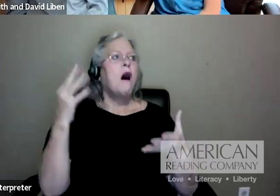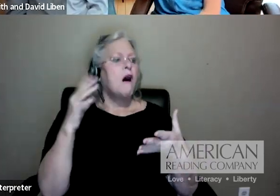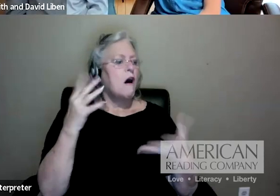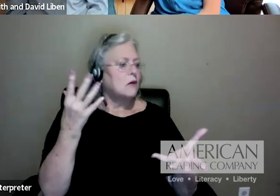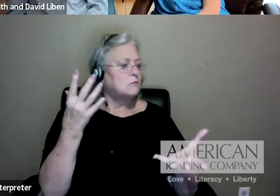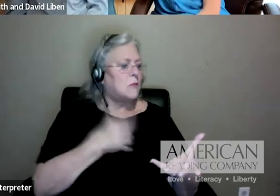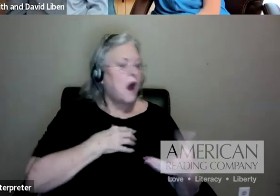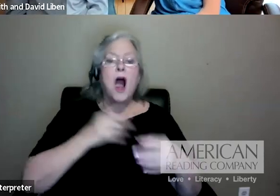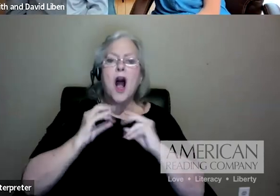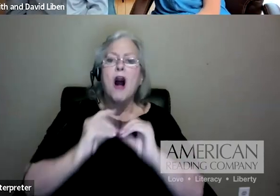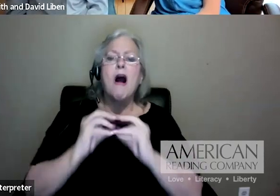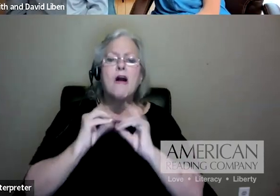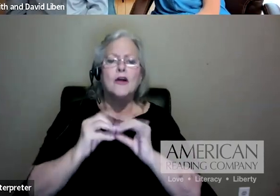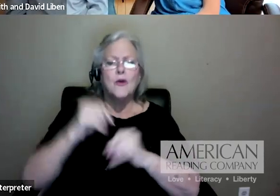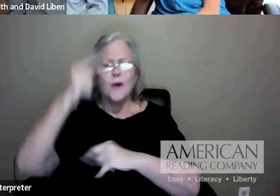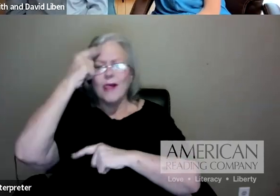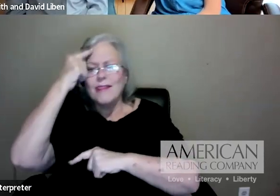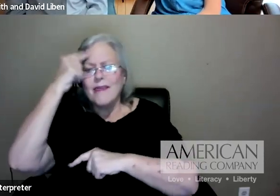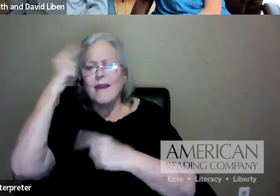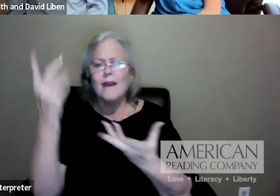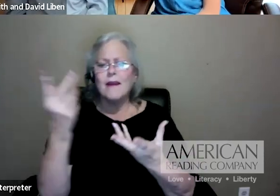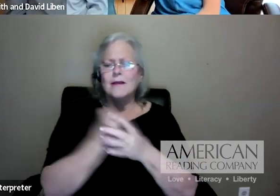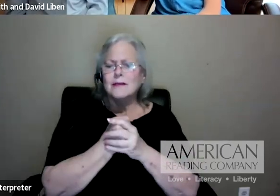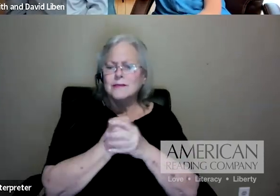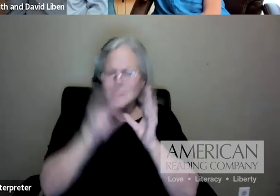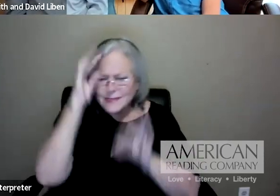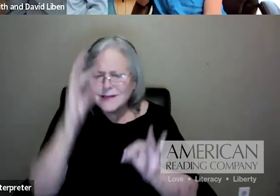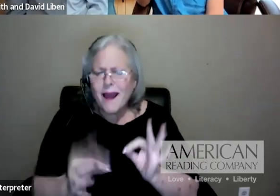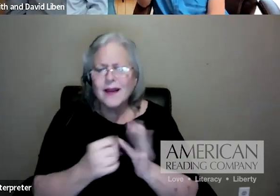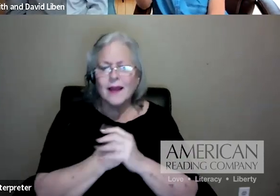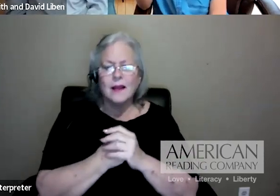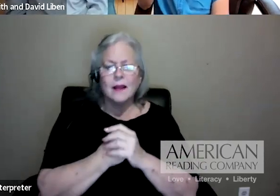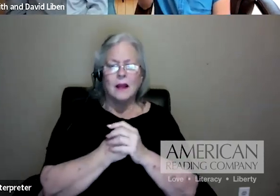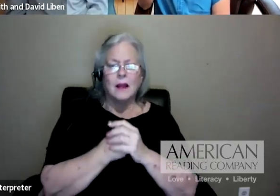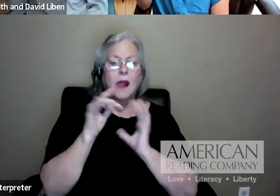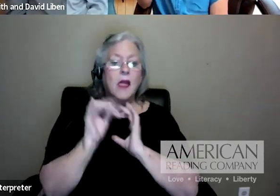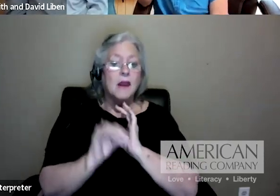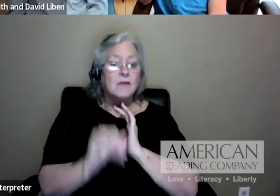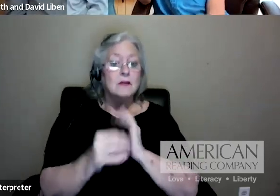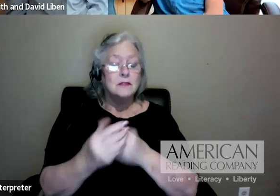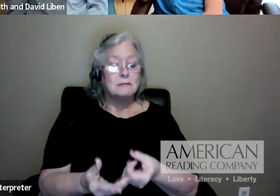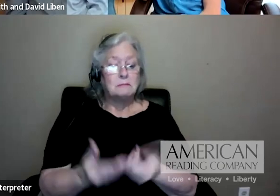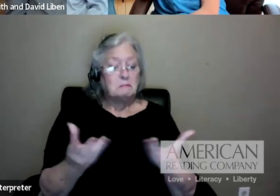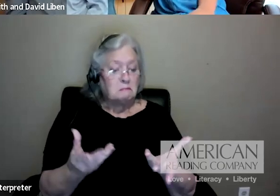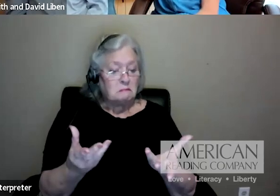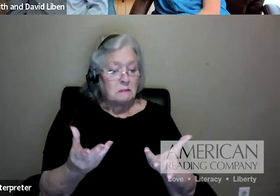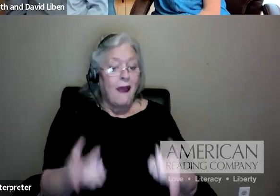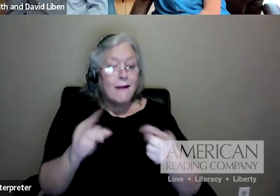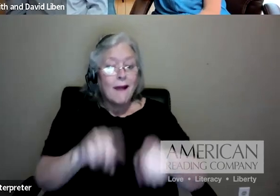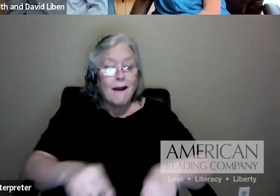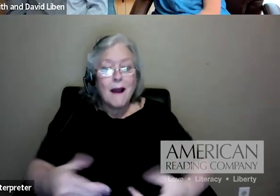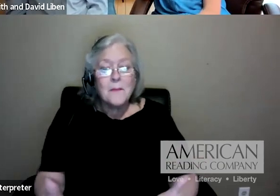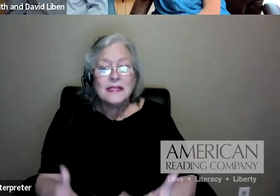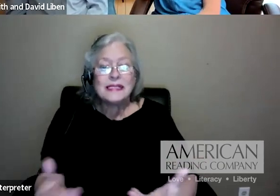own prowess as a thinker and a learner. So these, they're just a ripple effect here. You know, there's so many, yeah, and engagement.